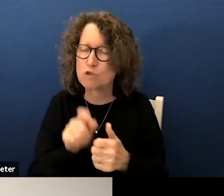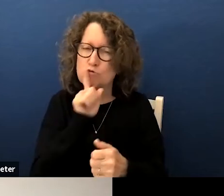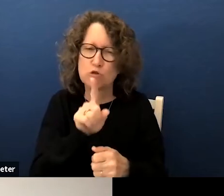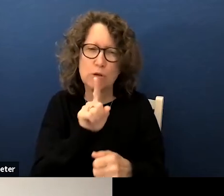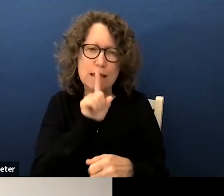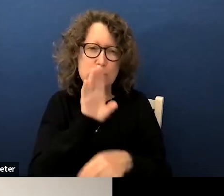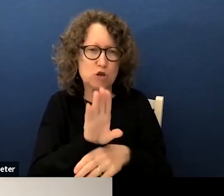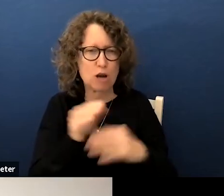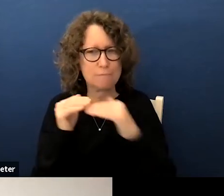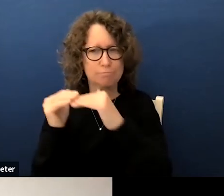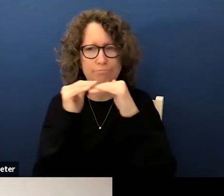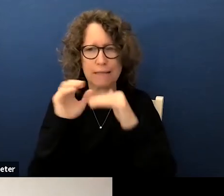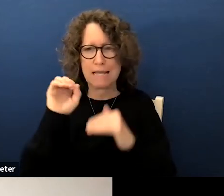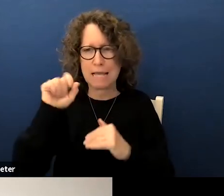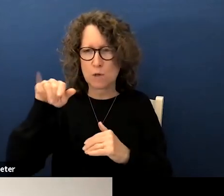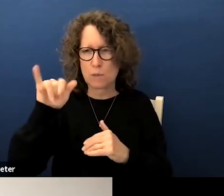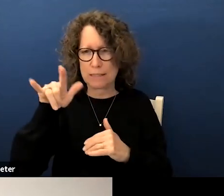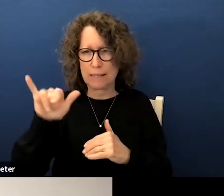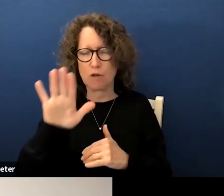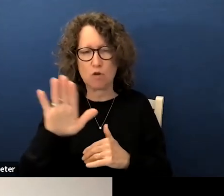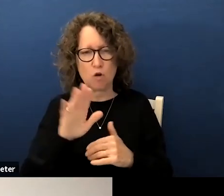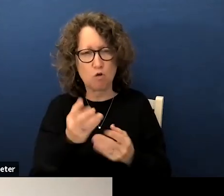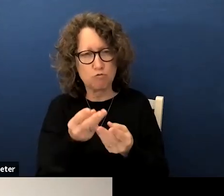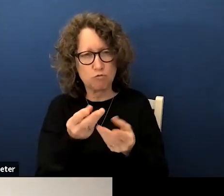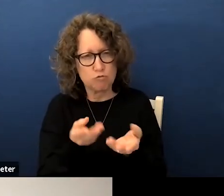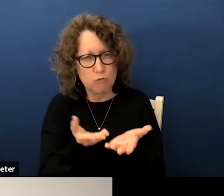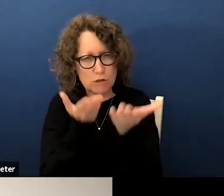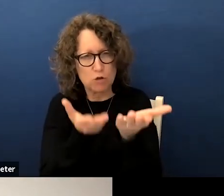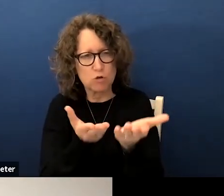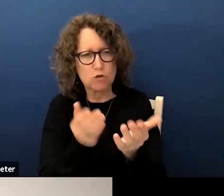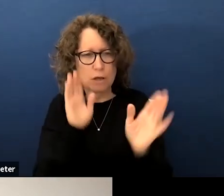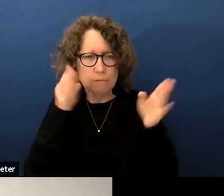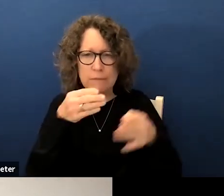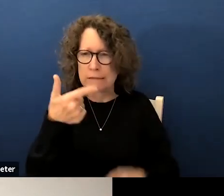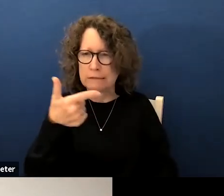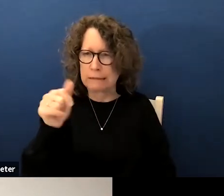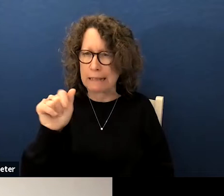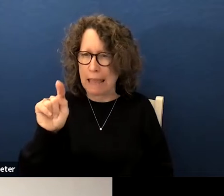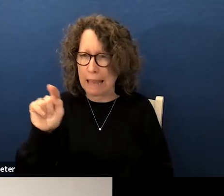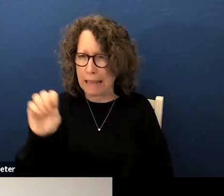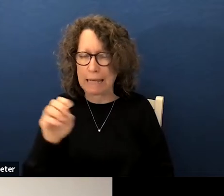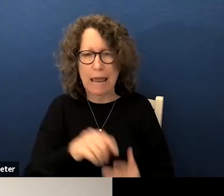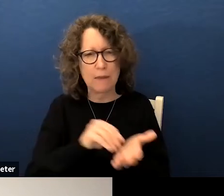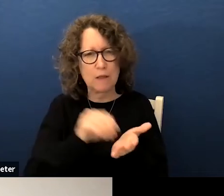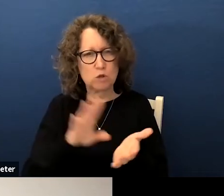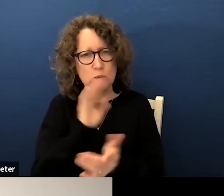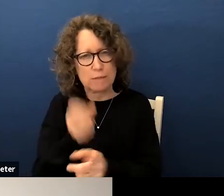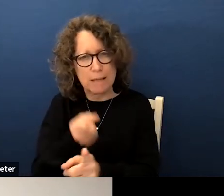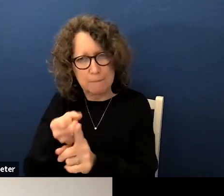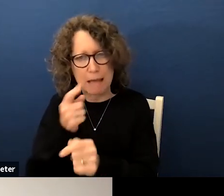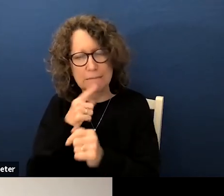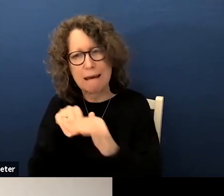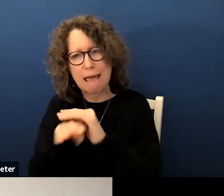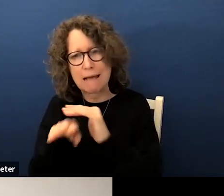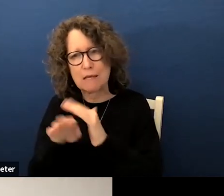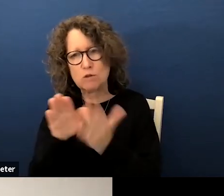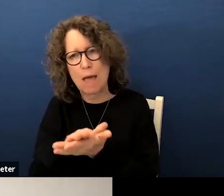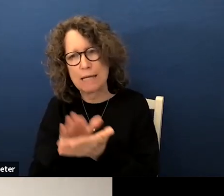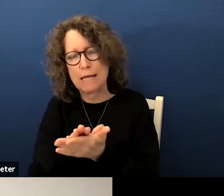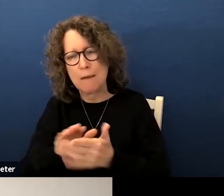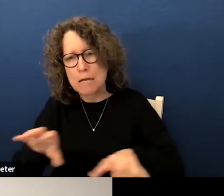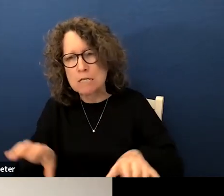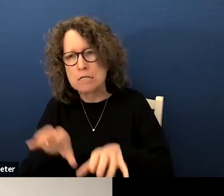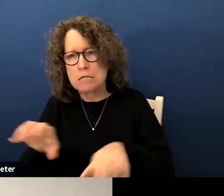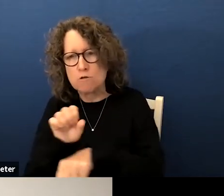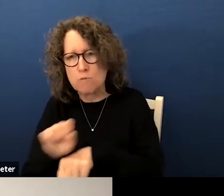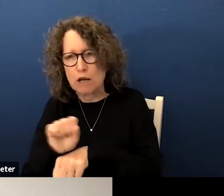equity your resolution seems to focus primarily on gate and its disproportionate impact on access to academic rigor and in